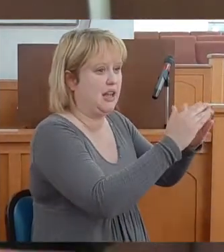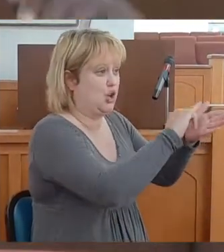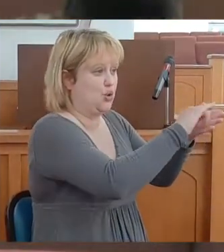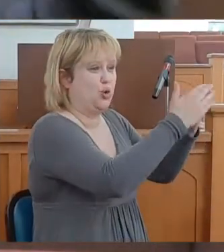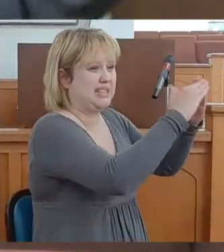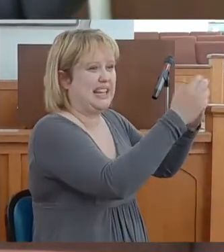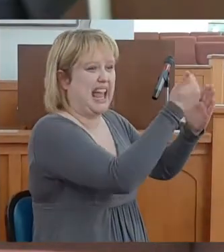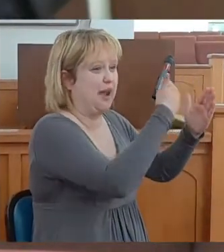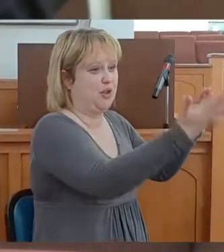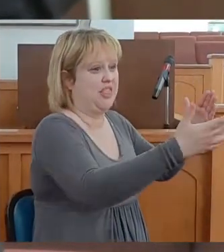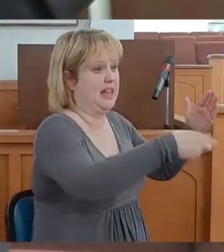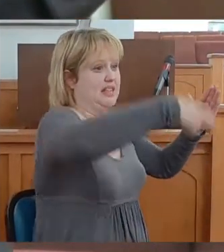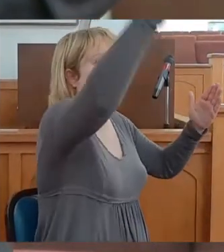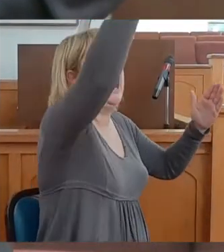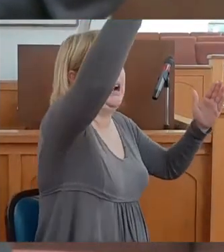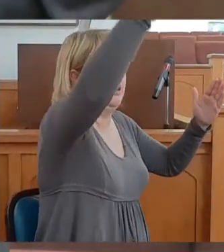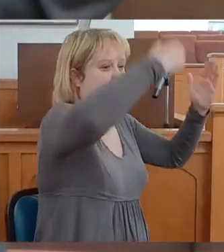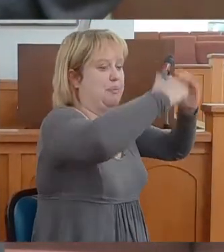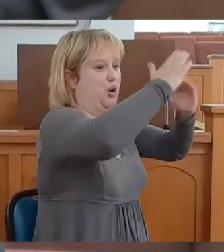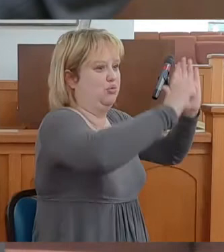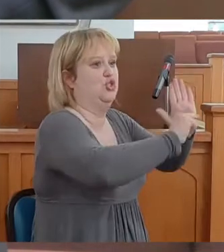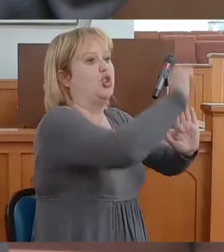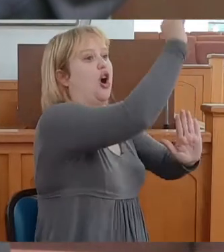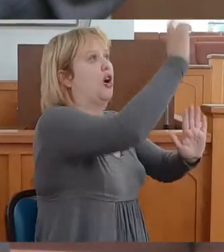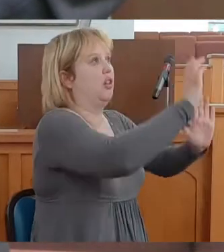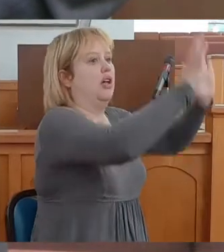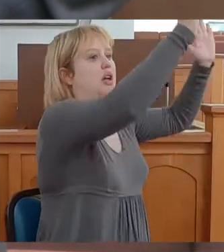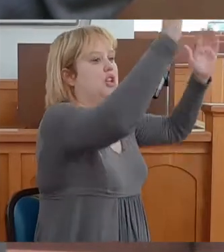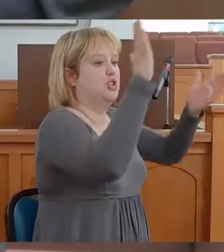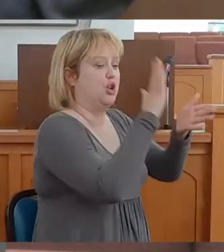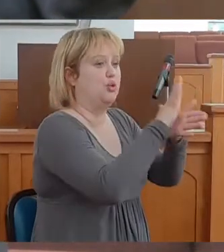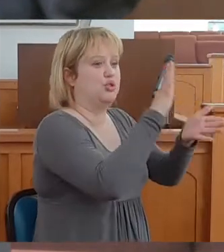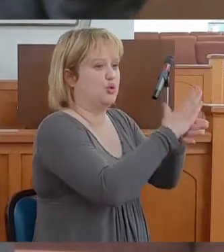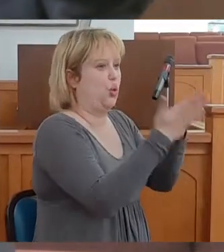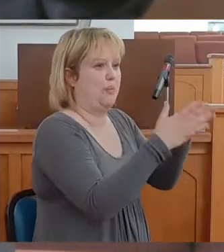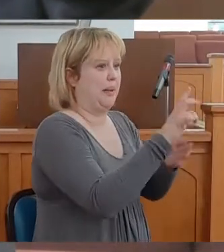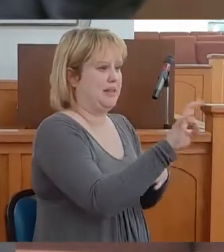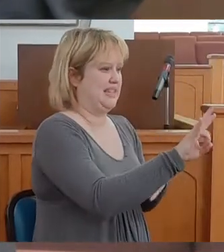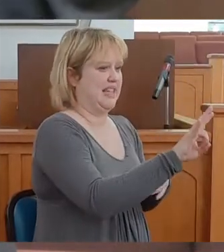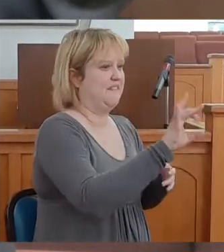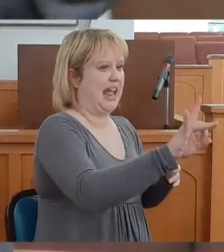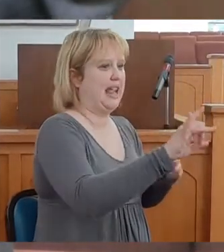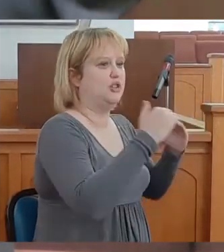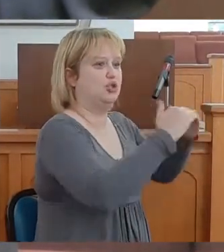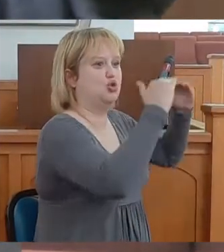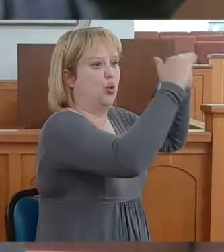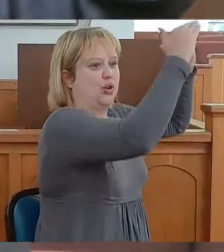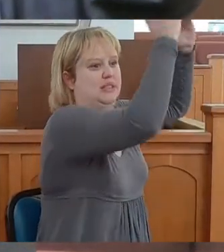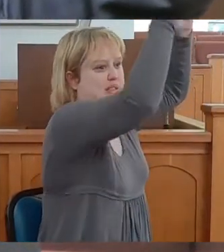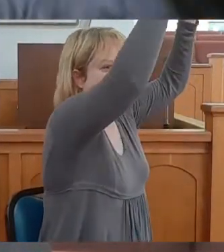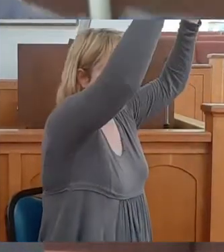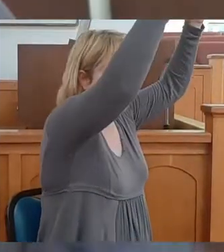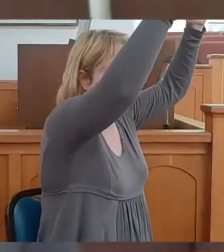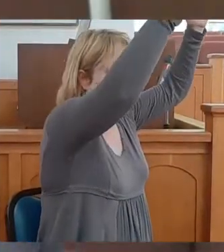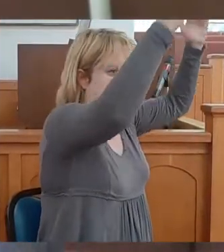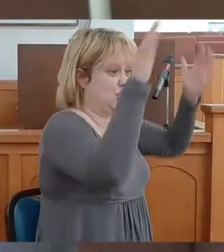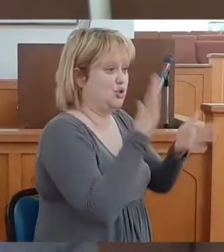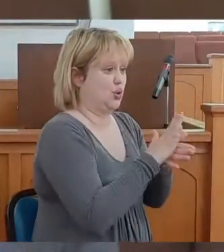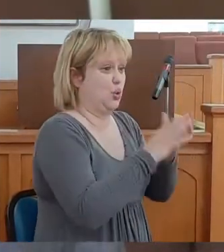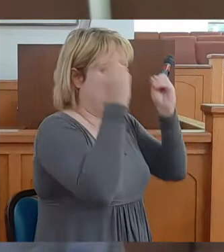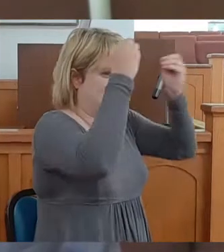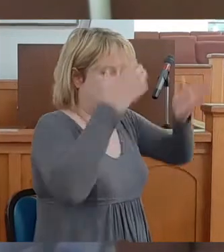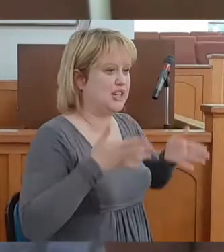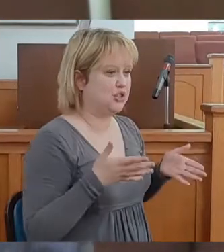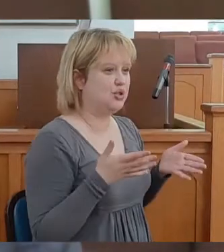City, everything is built high. So school may be seven, eight-thorps tall. School